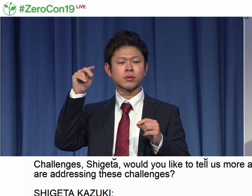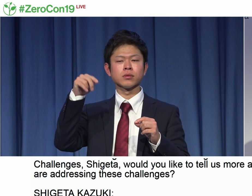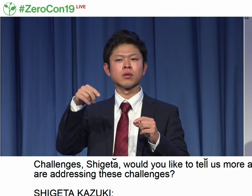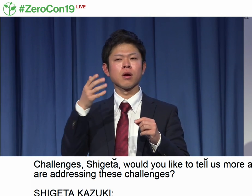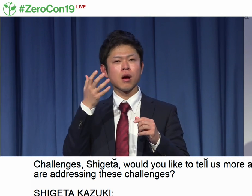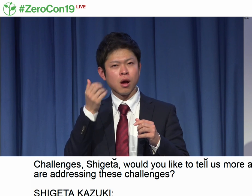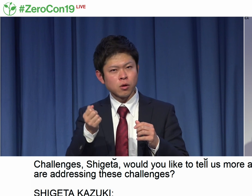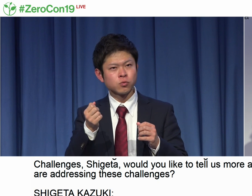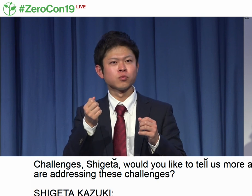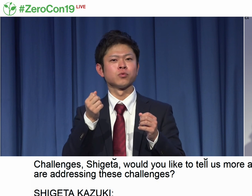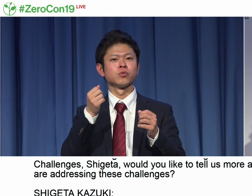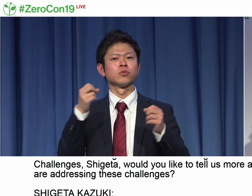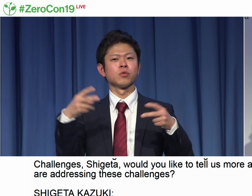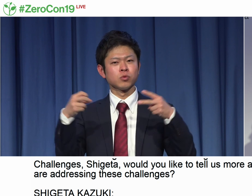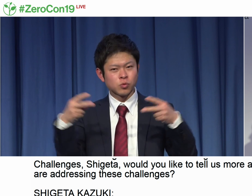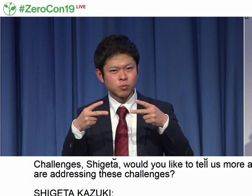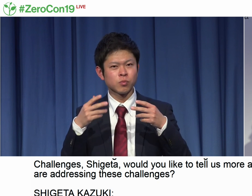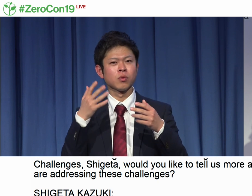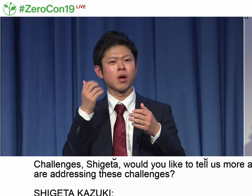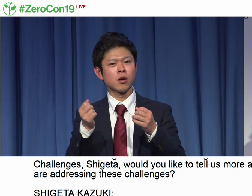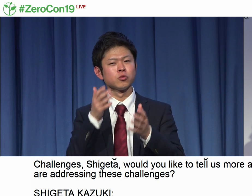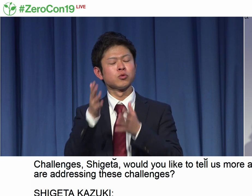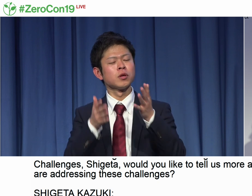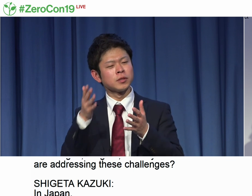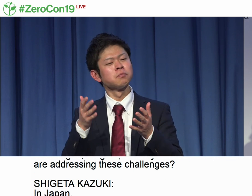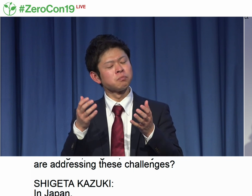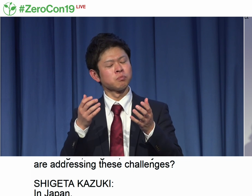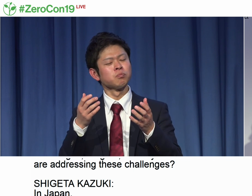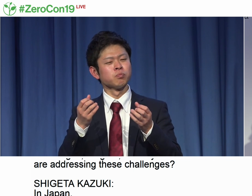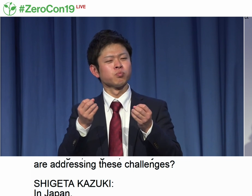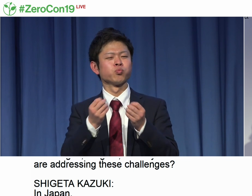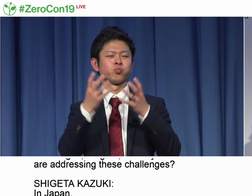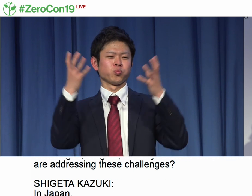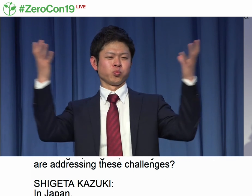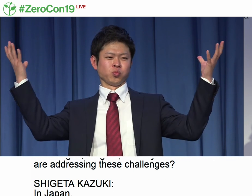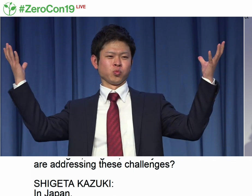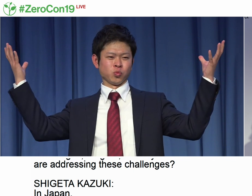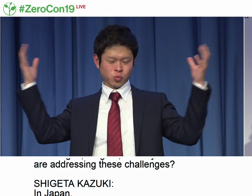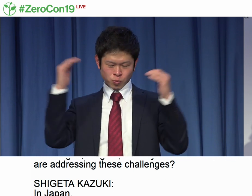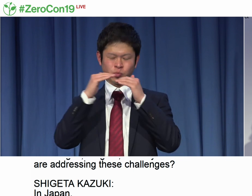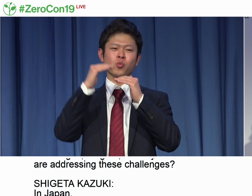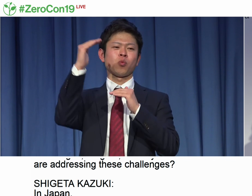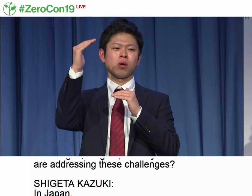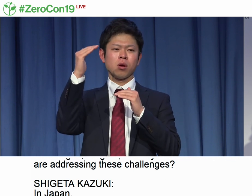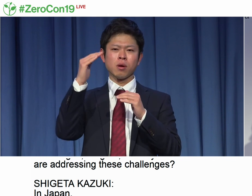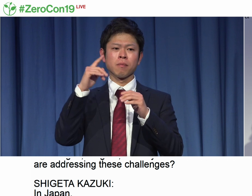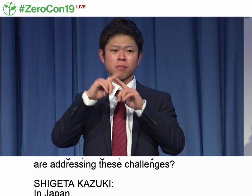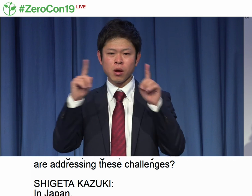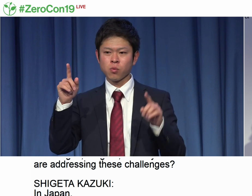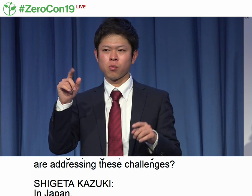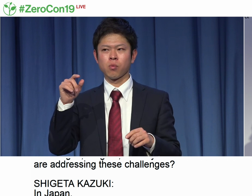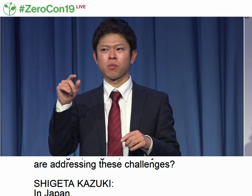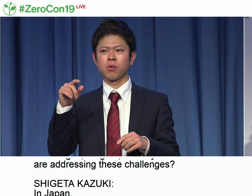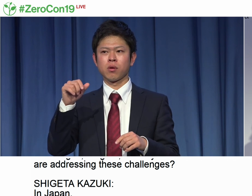In Japan, at the TV, we have more captions and more sign